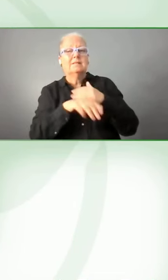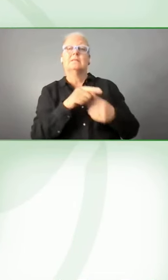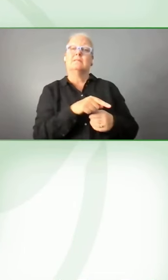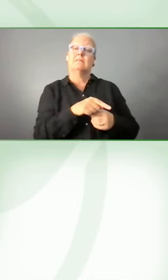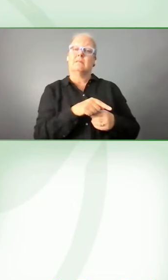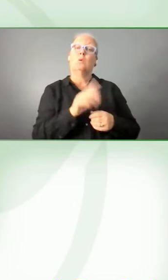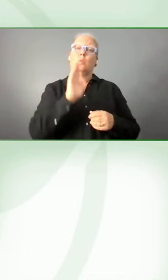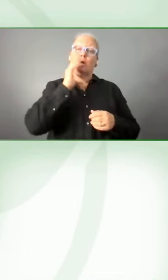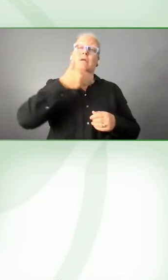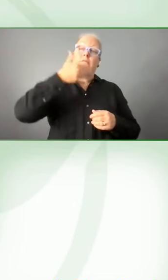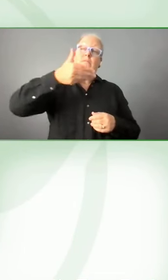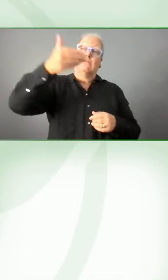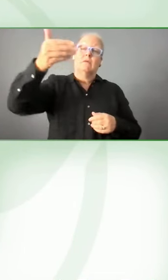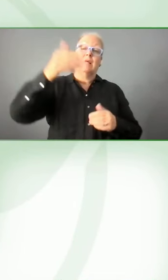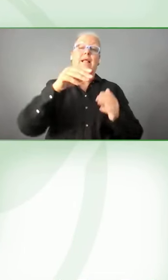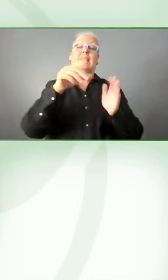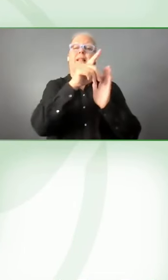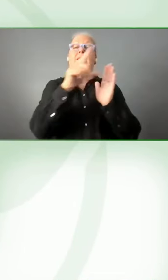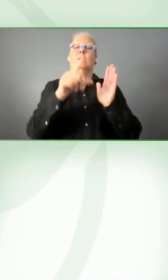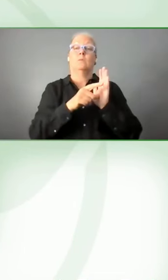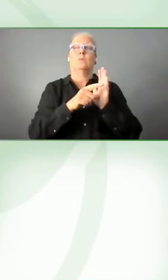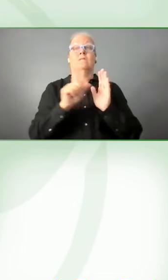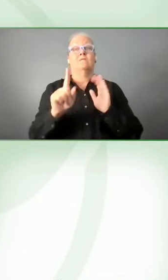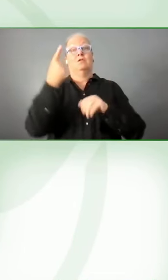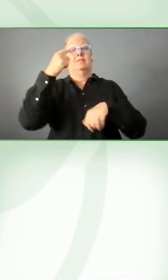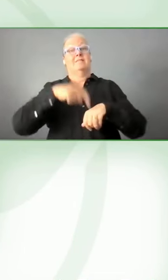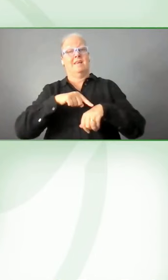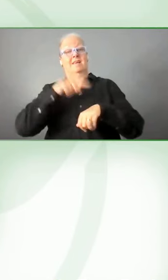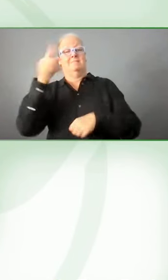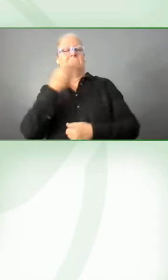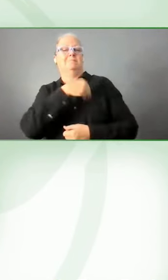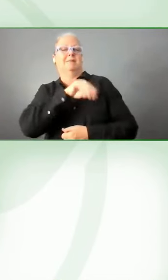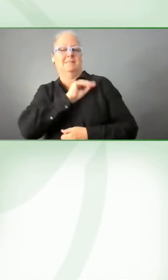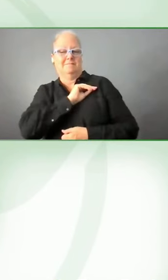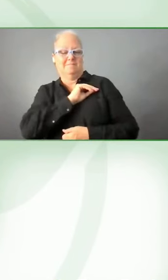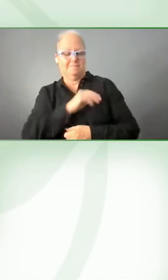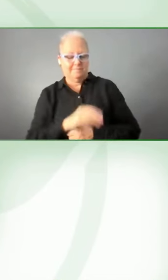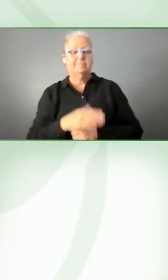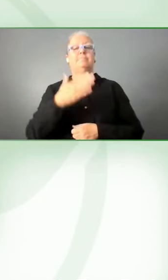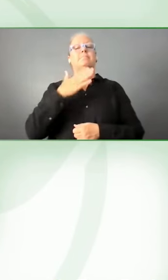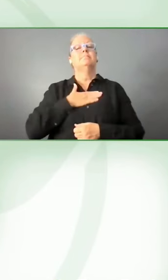for the first time in Spain. Uh, my question, uh,